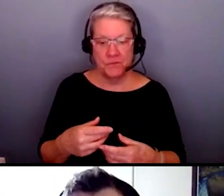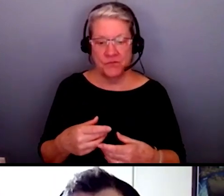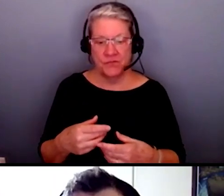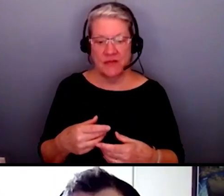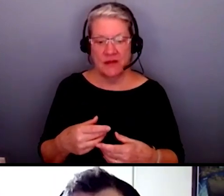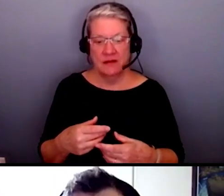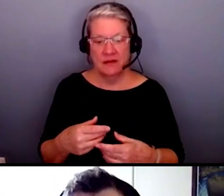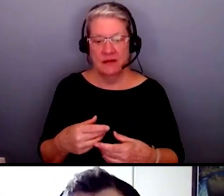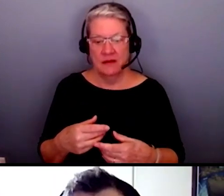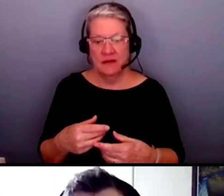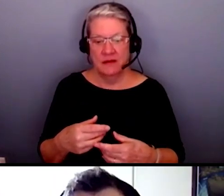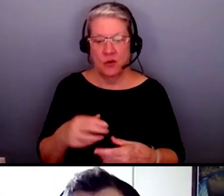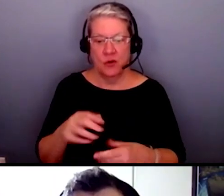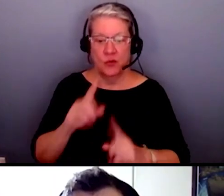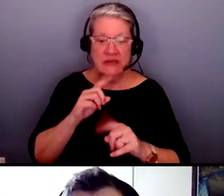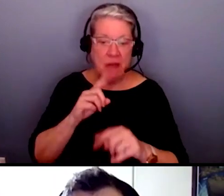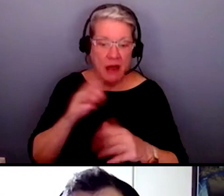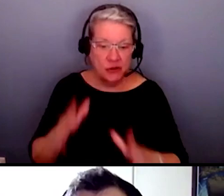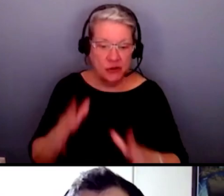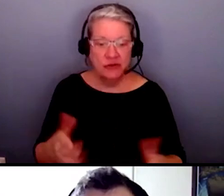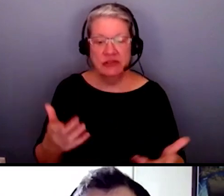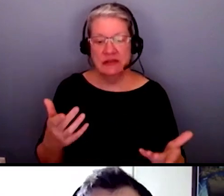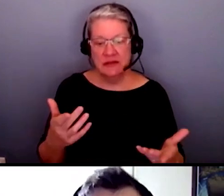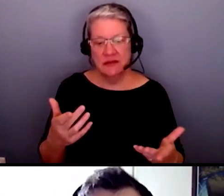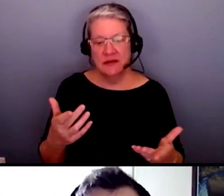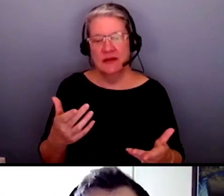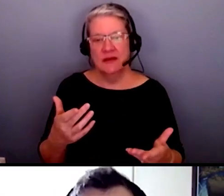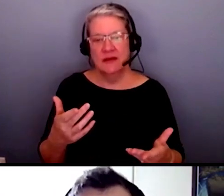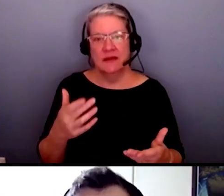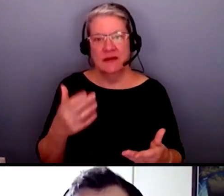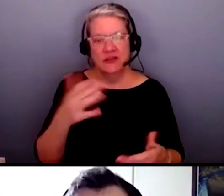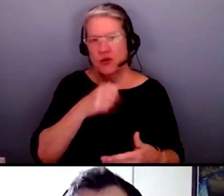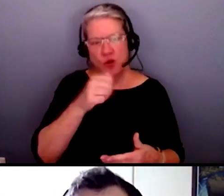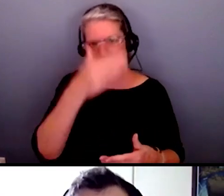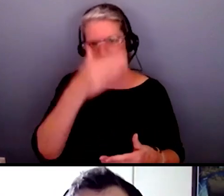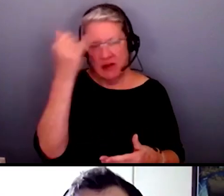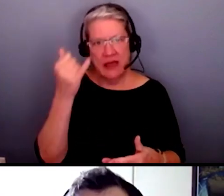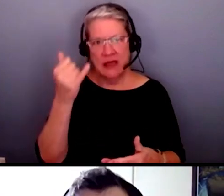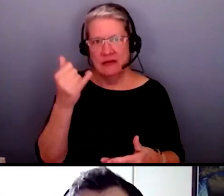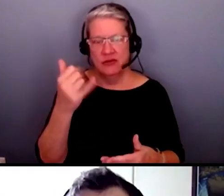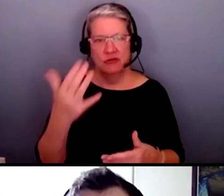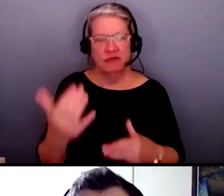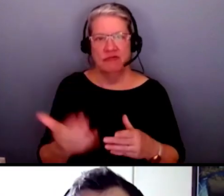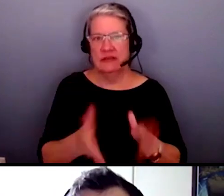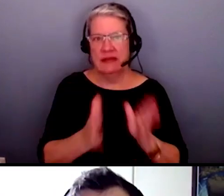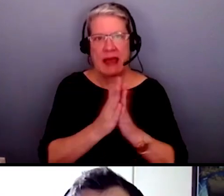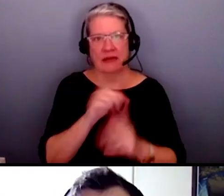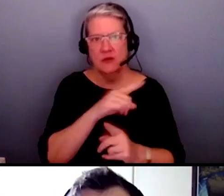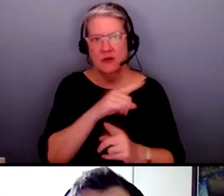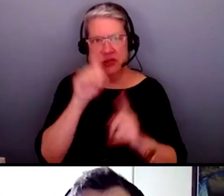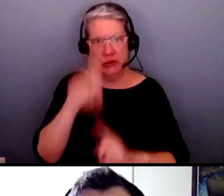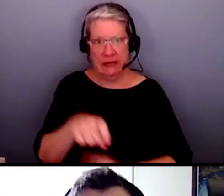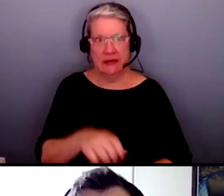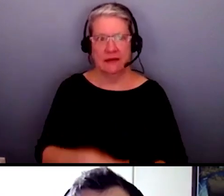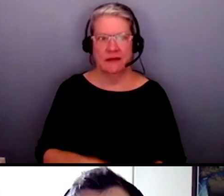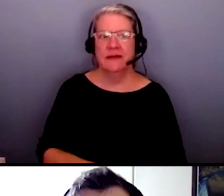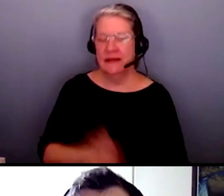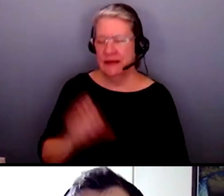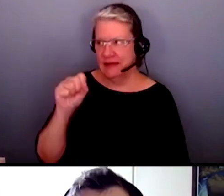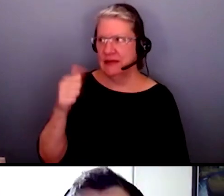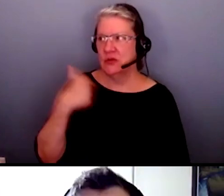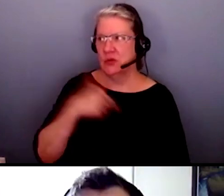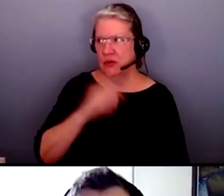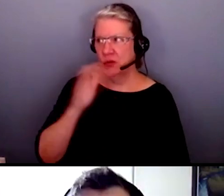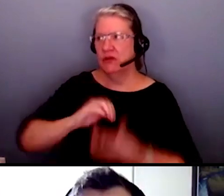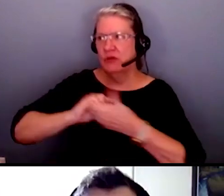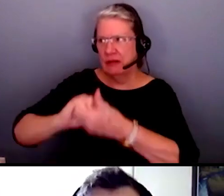here so don't forget that and tap into that when needed we definitely will be collaborating because